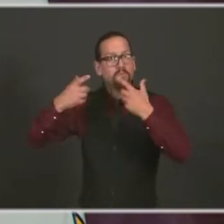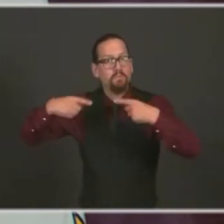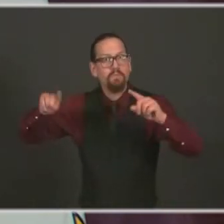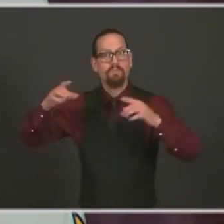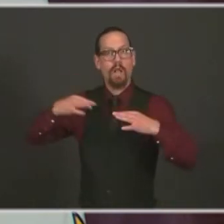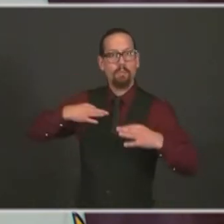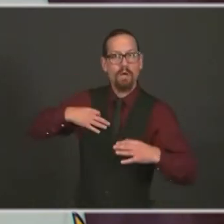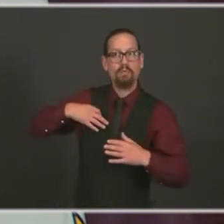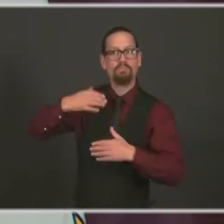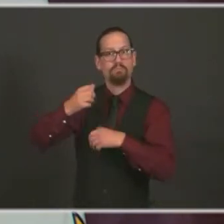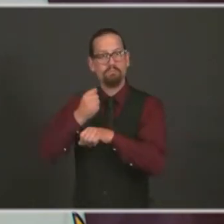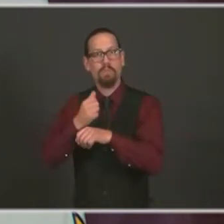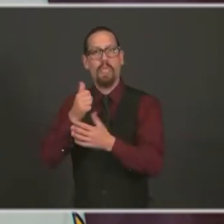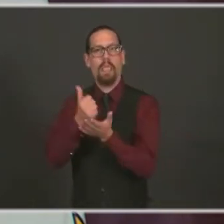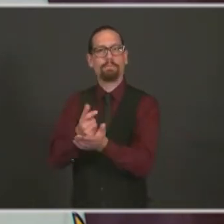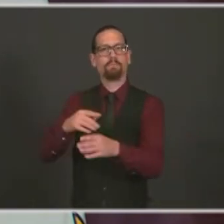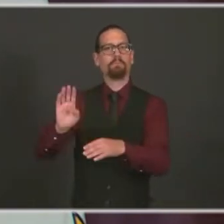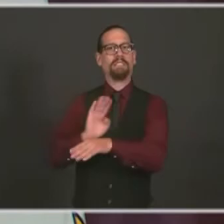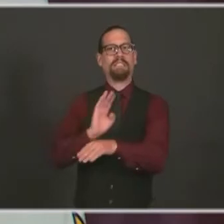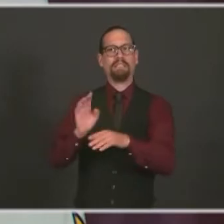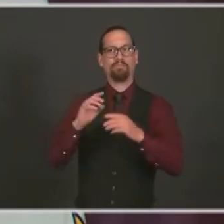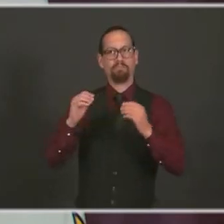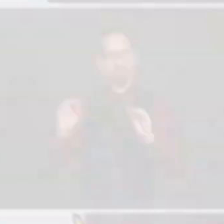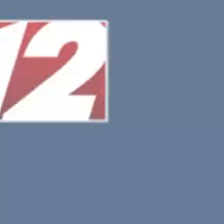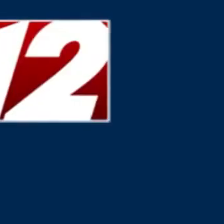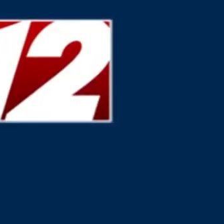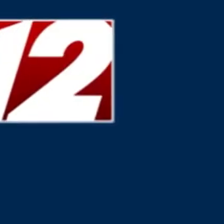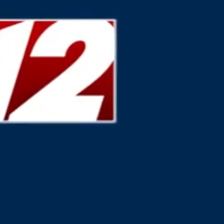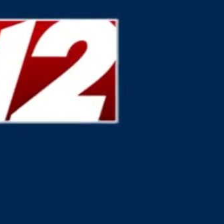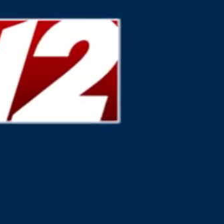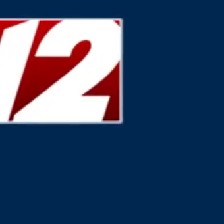Starting today we announced it, so please check that out.